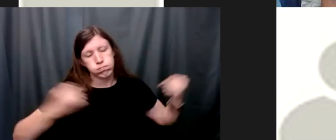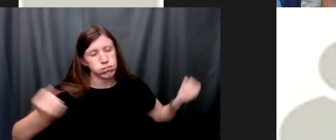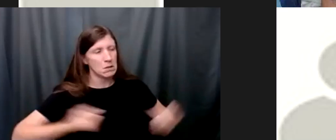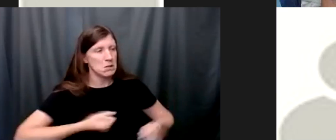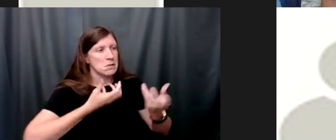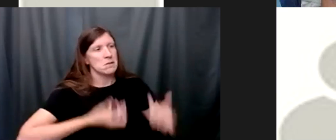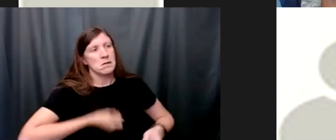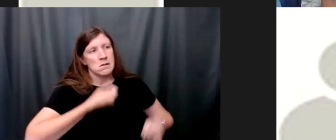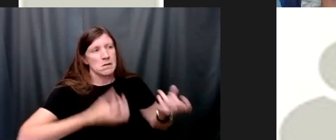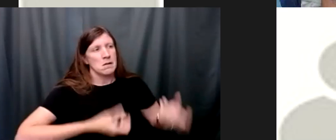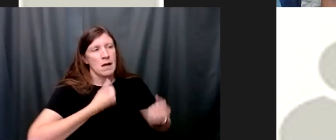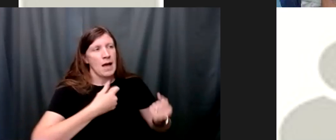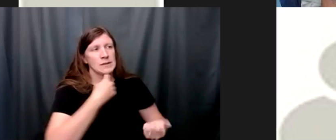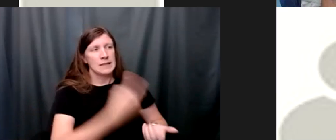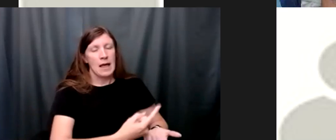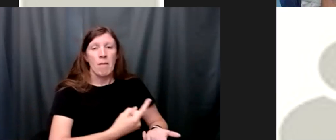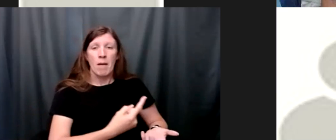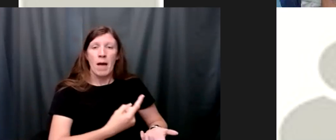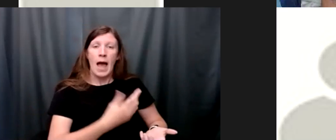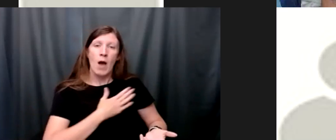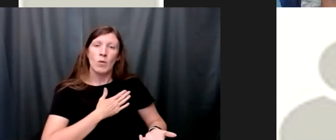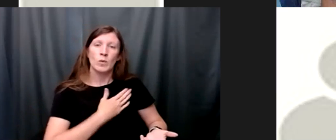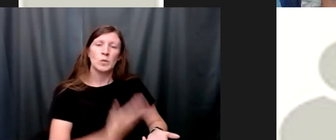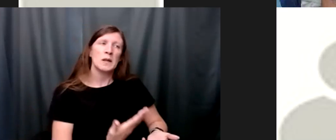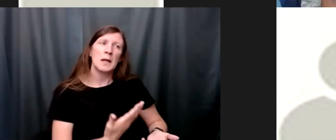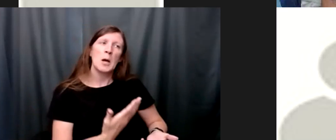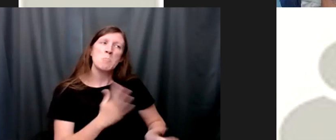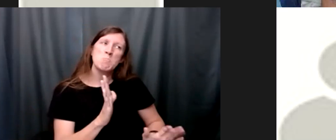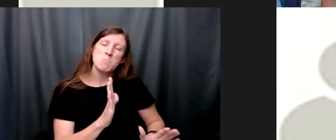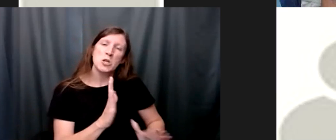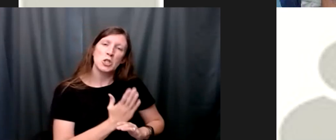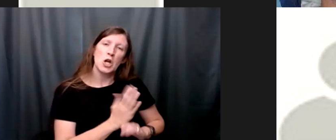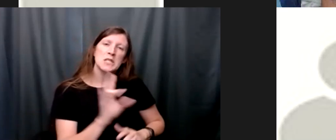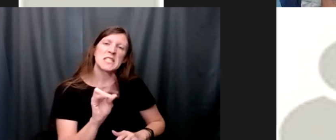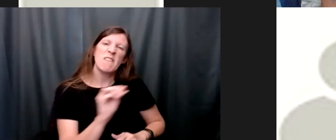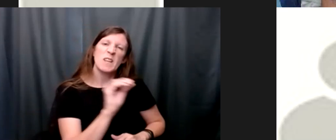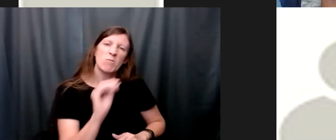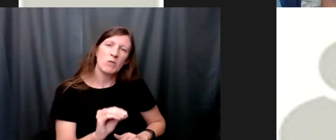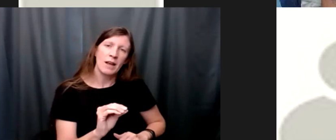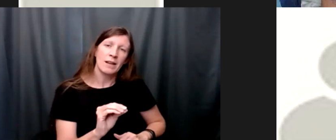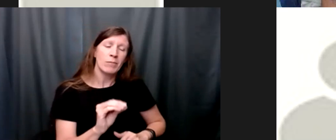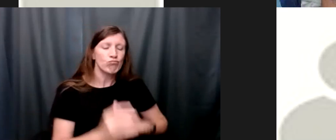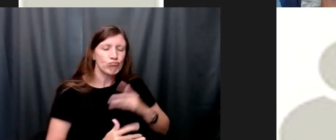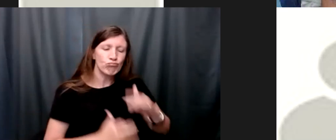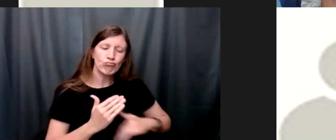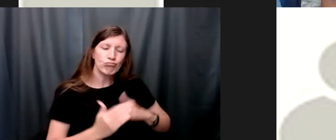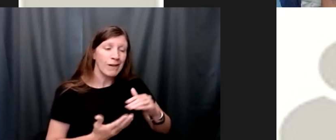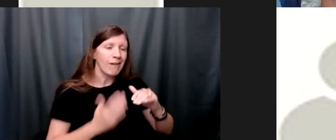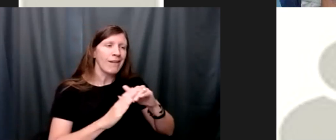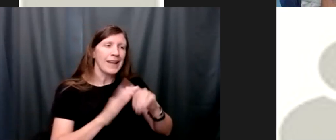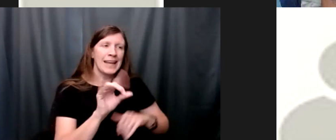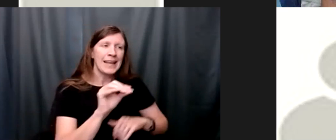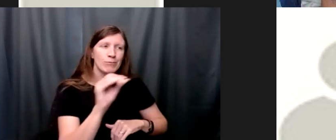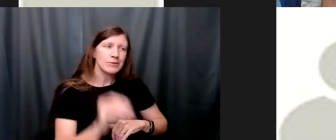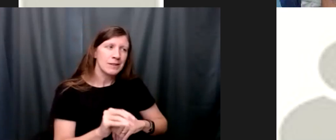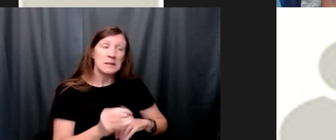telling him i was probably willing to share about 70 percent and that soon went to 80 percent went to 90 percent and it got to the